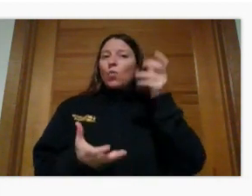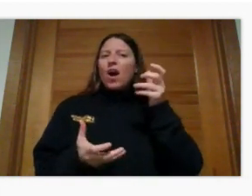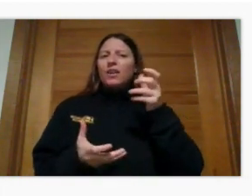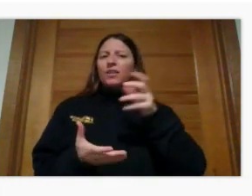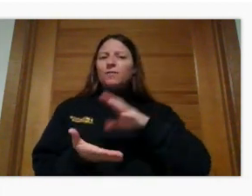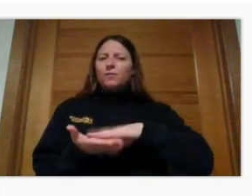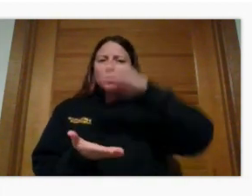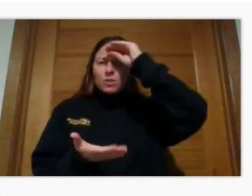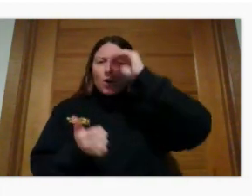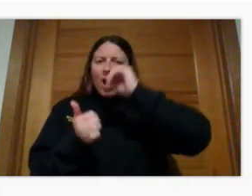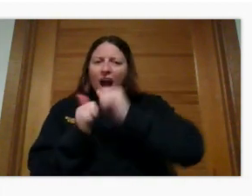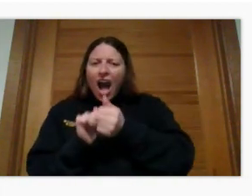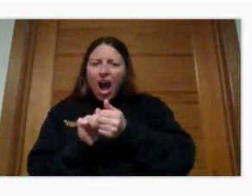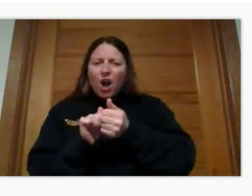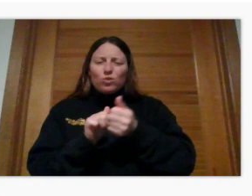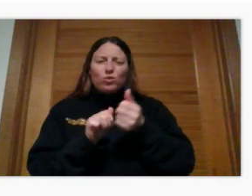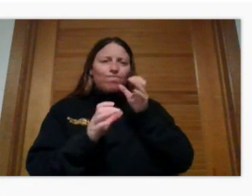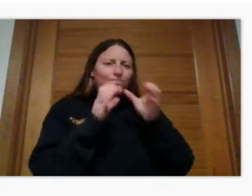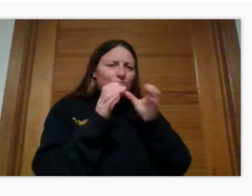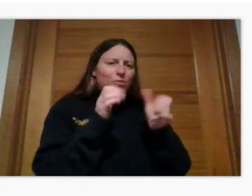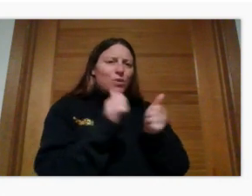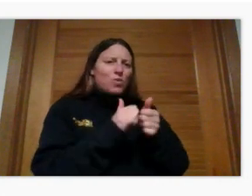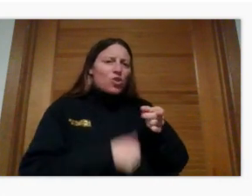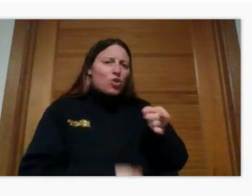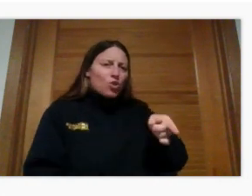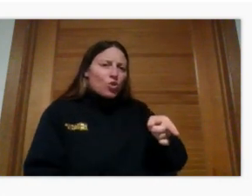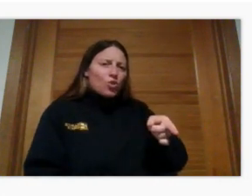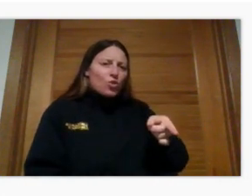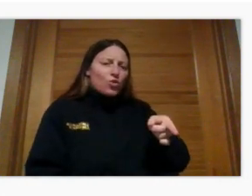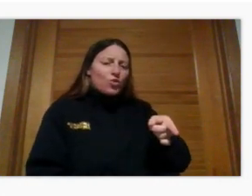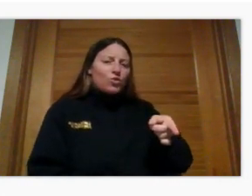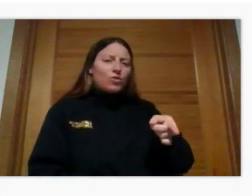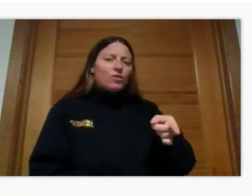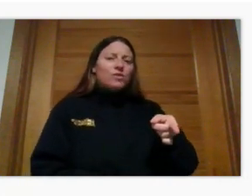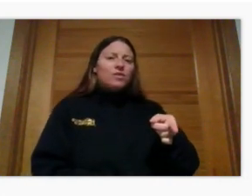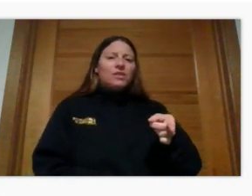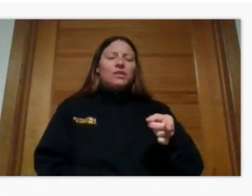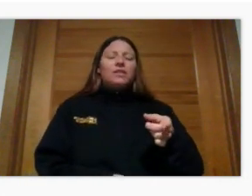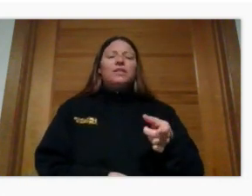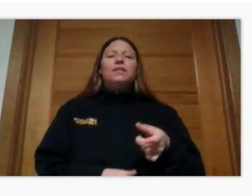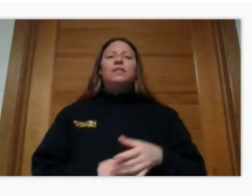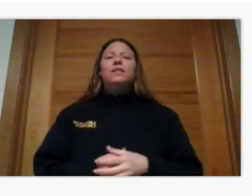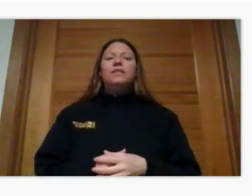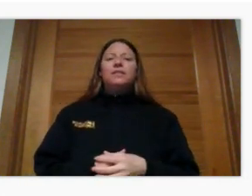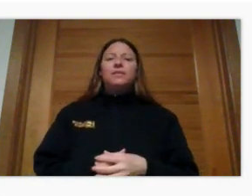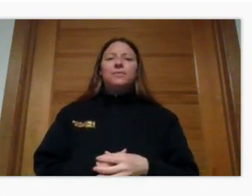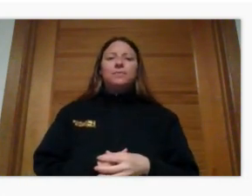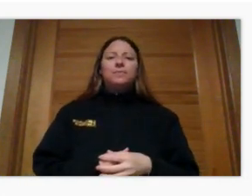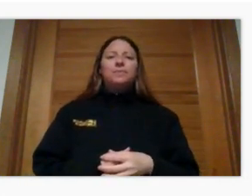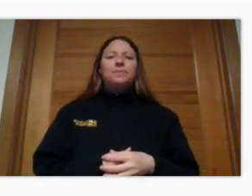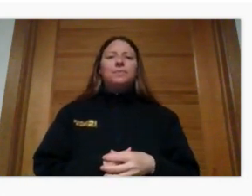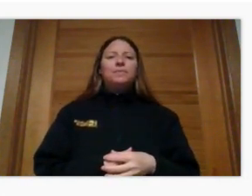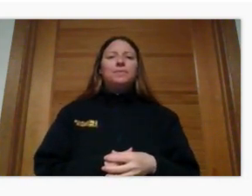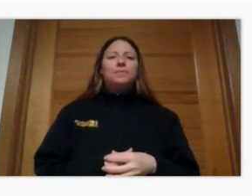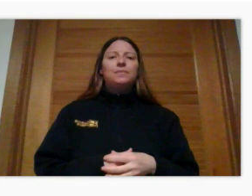learn, to make sure that Gallaudet found a new way for Alice to communicate.